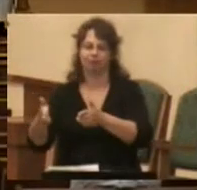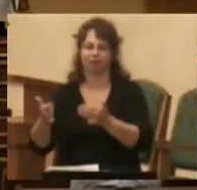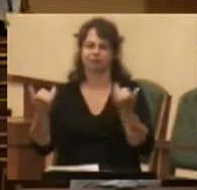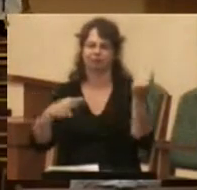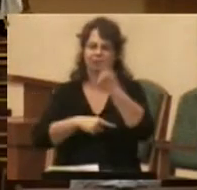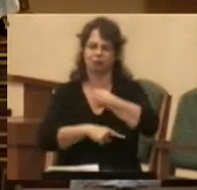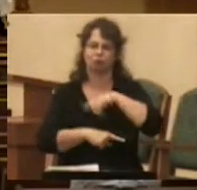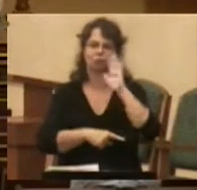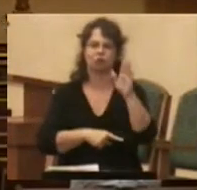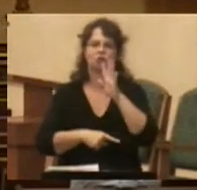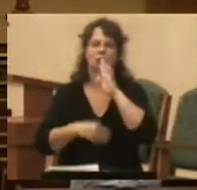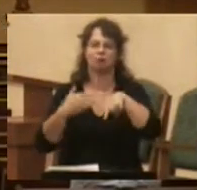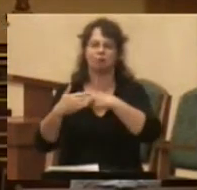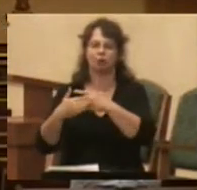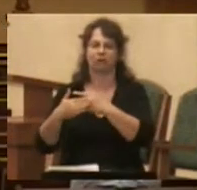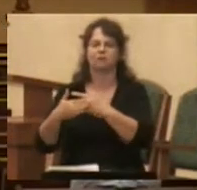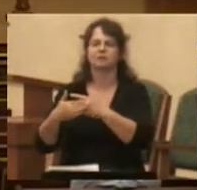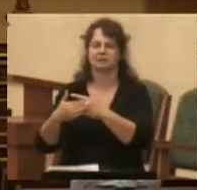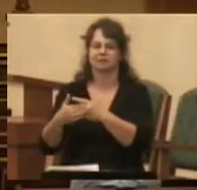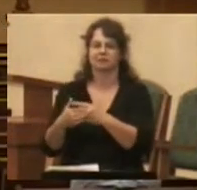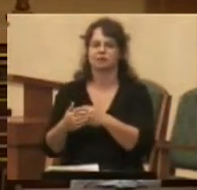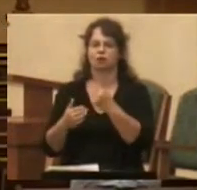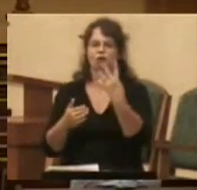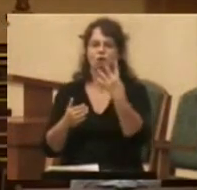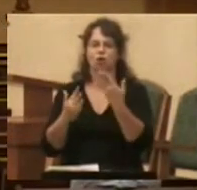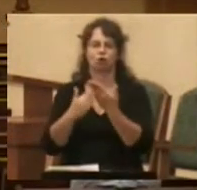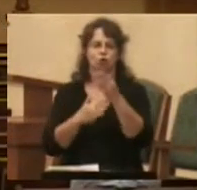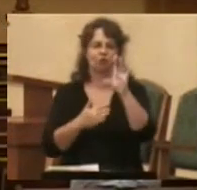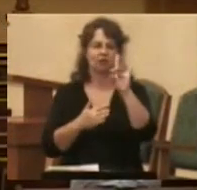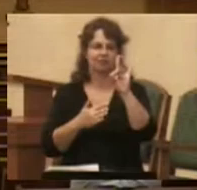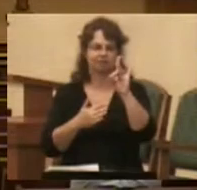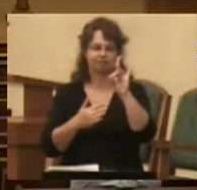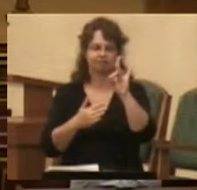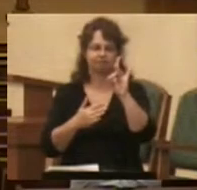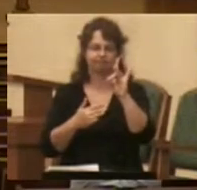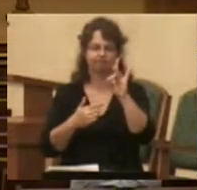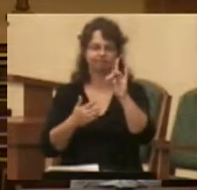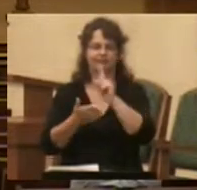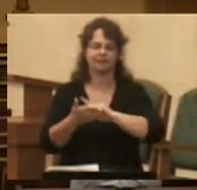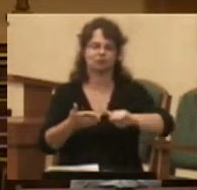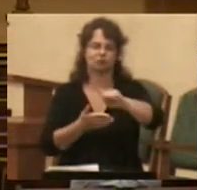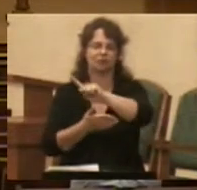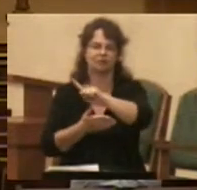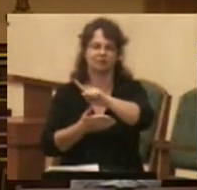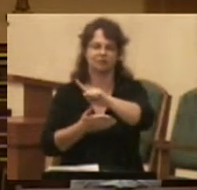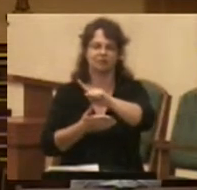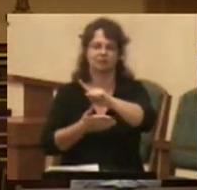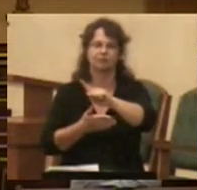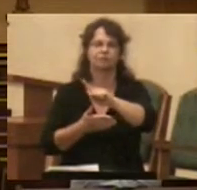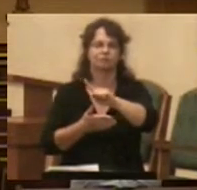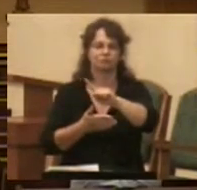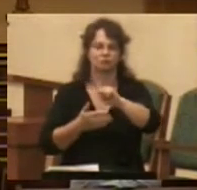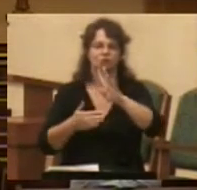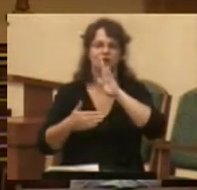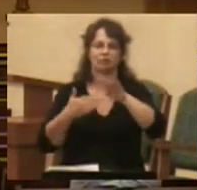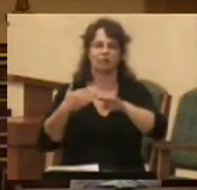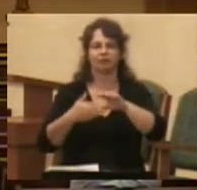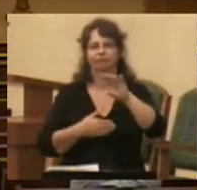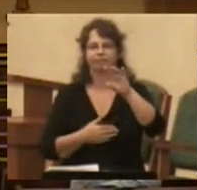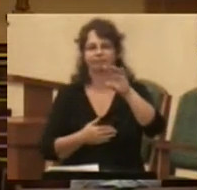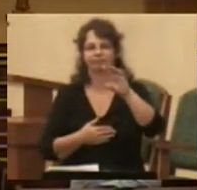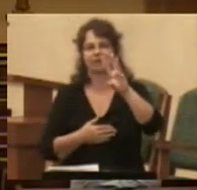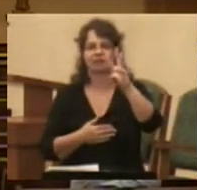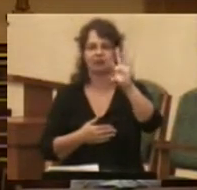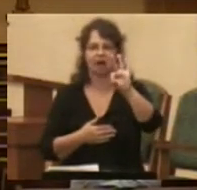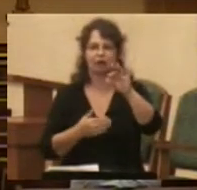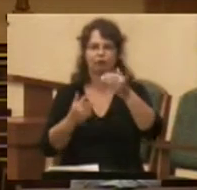right into that second table, Commandments 4 through 8. Next Saturday and Sunday, Pastor Anjanette will finish out this four-week series on the